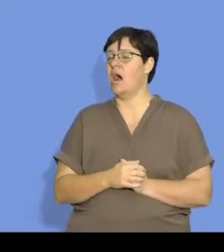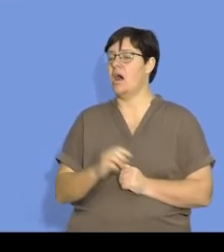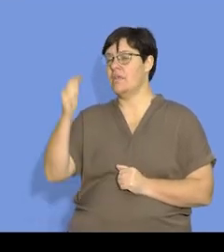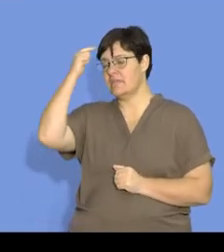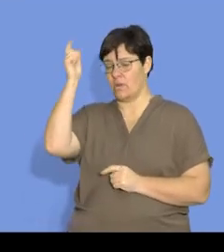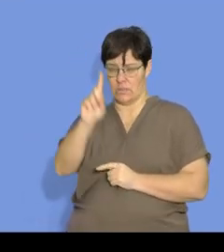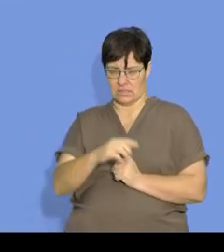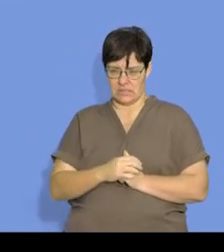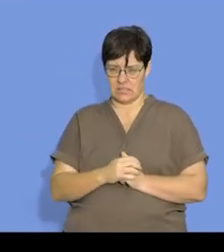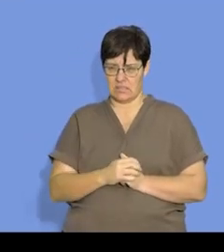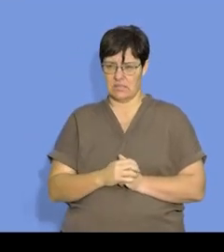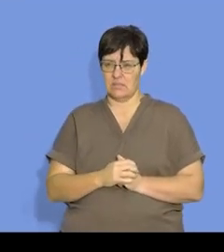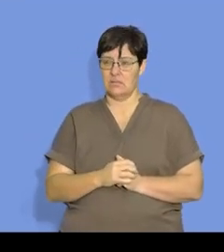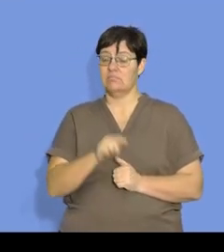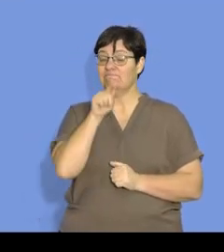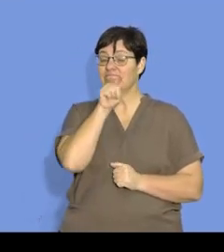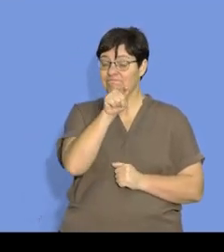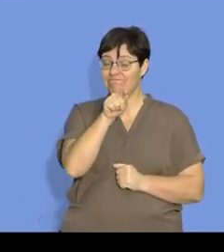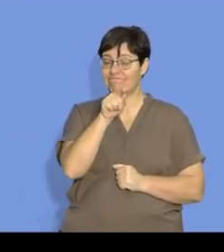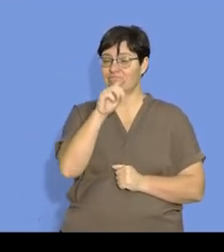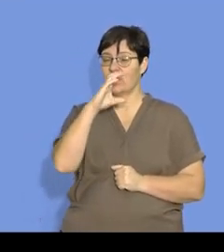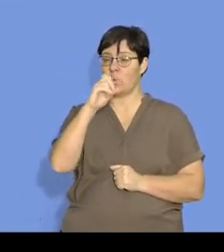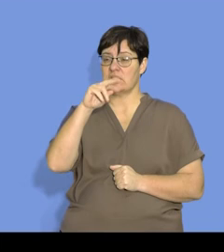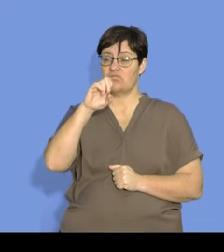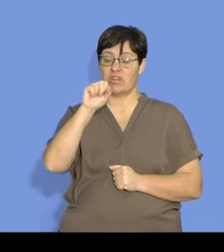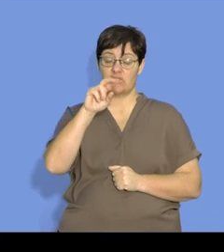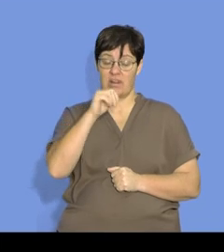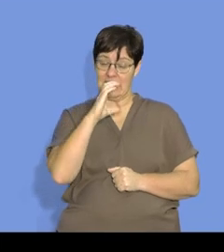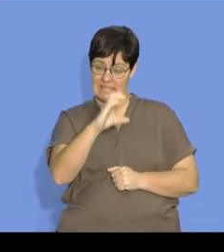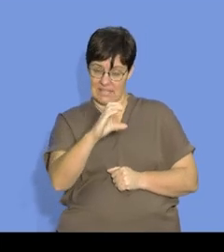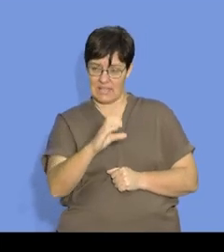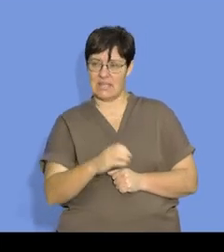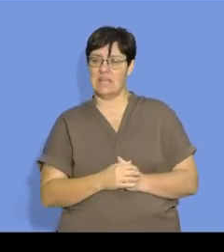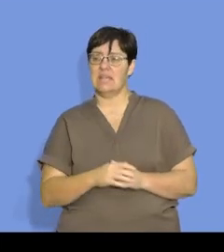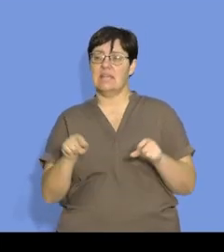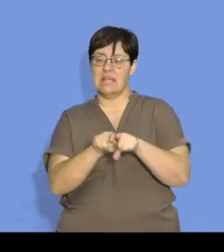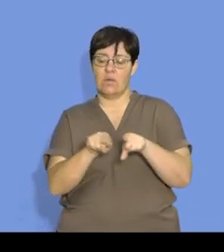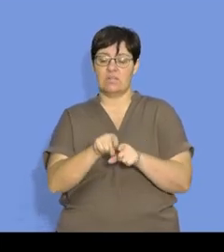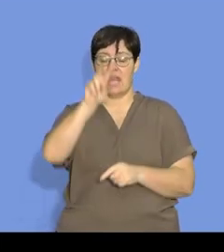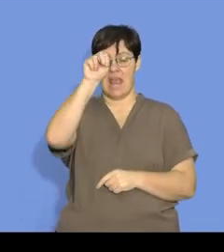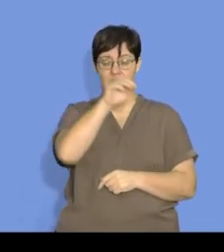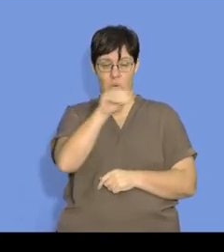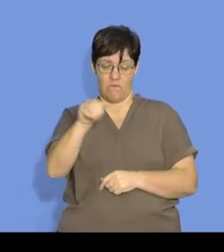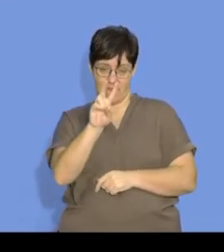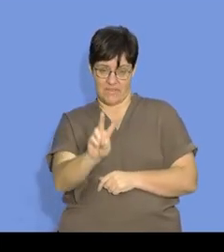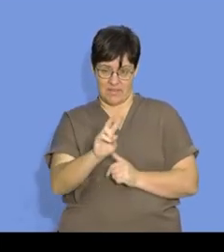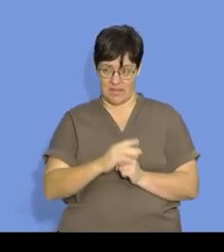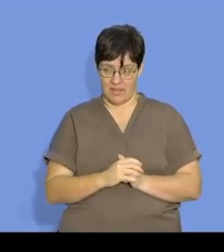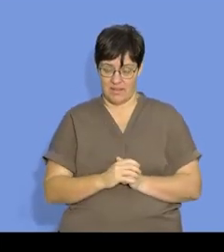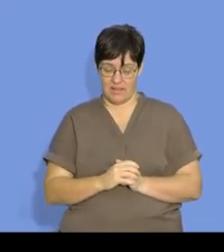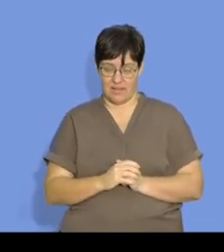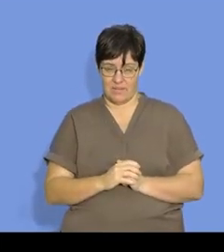should think of the following. Concentration is equal to the number of moles over